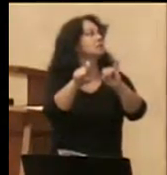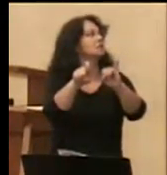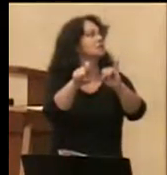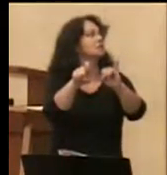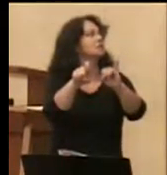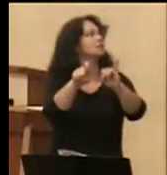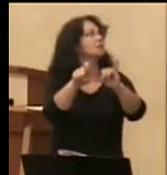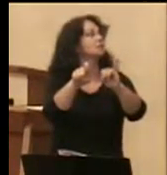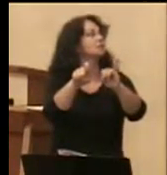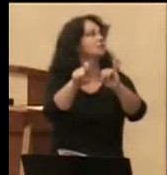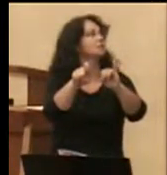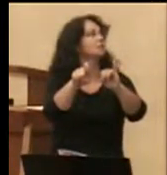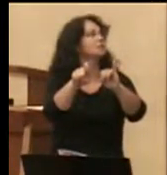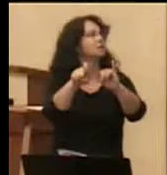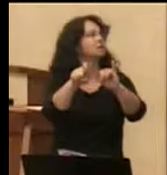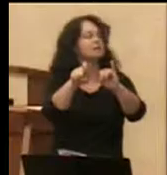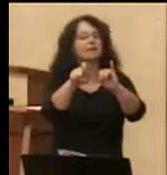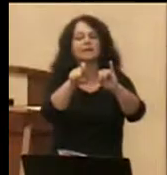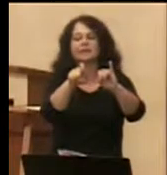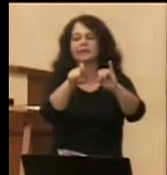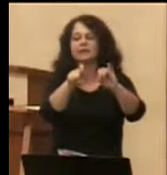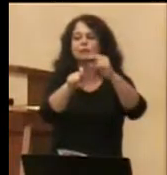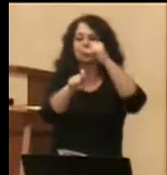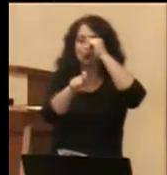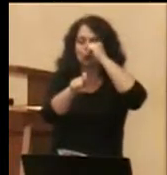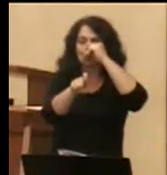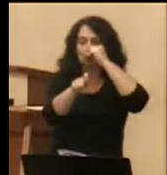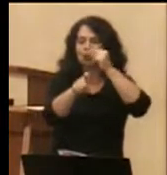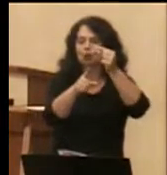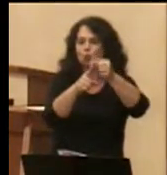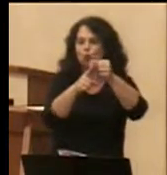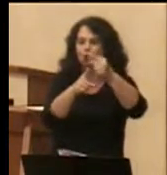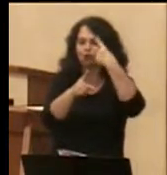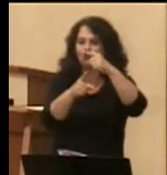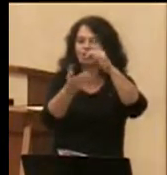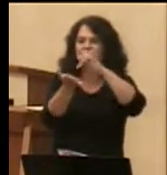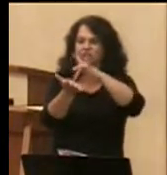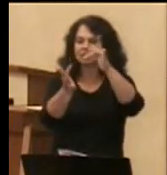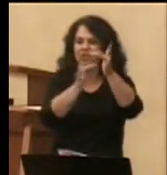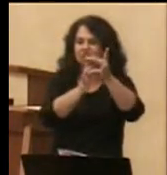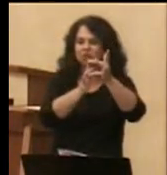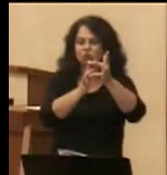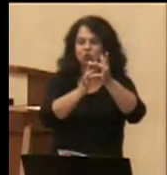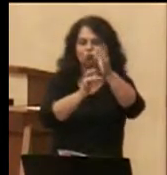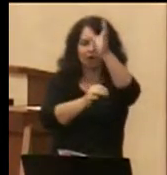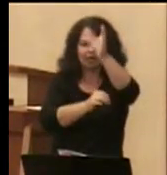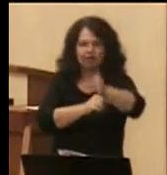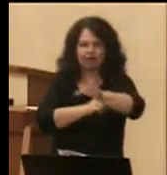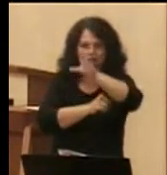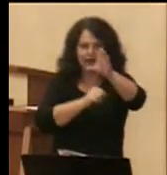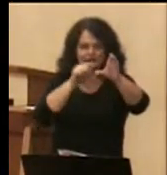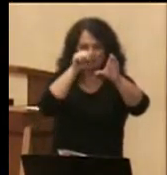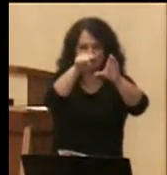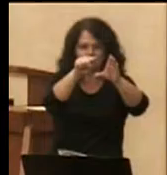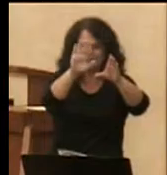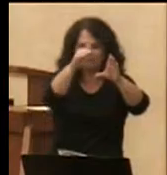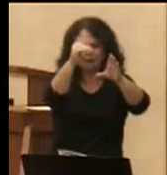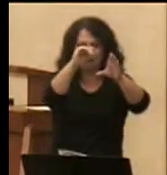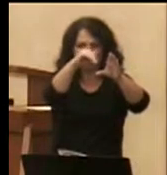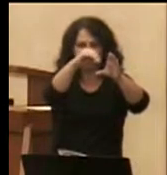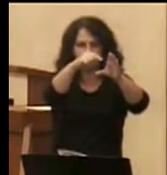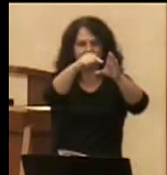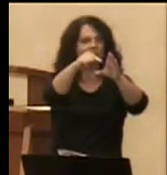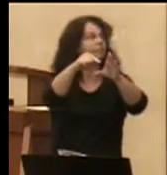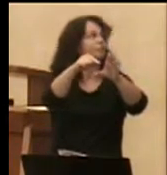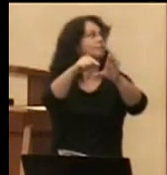Christos in Greek, right in the center. And the cross stands on a mound. Out of that